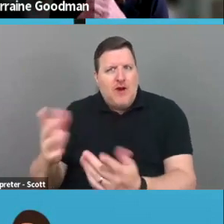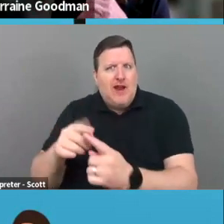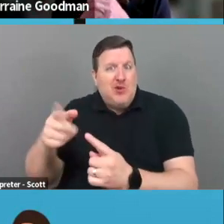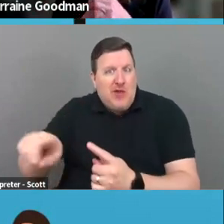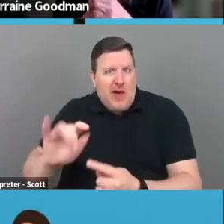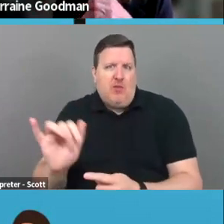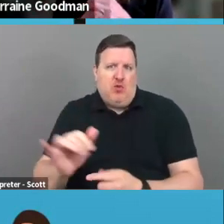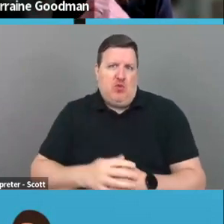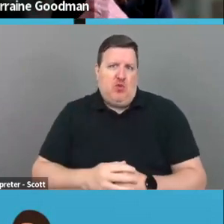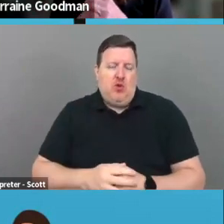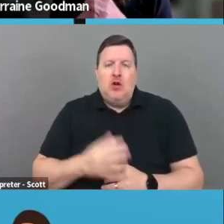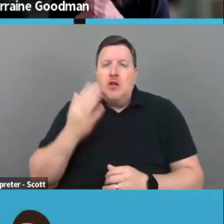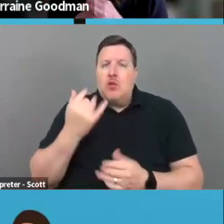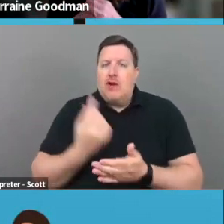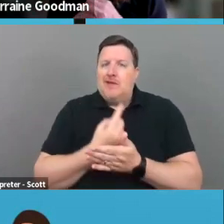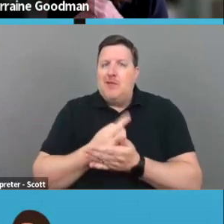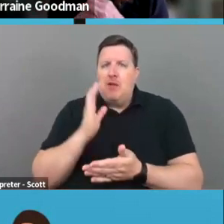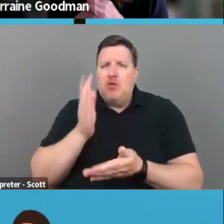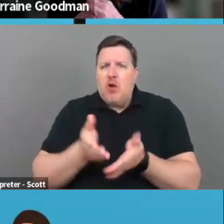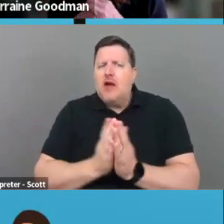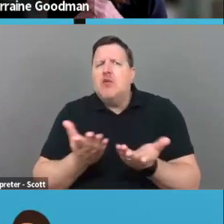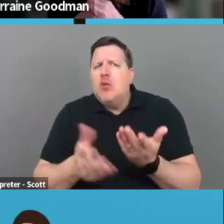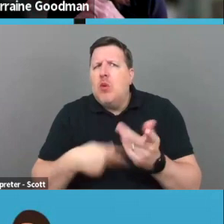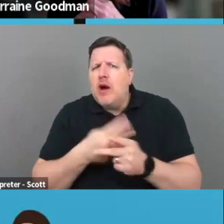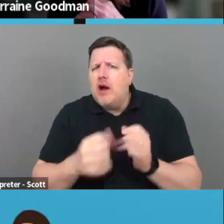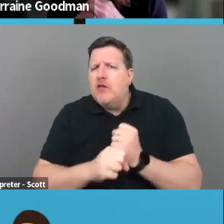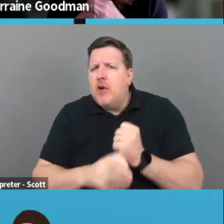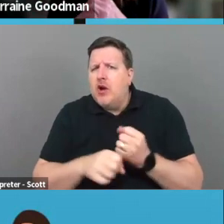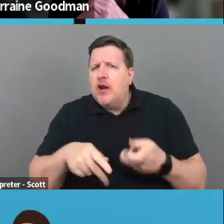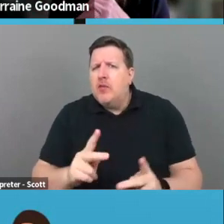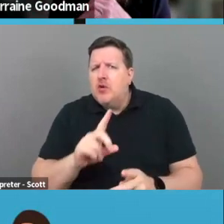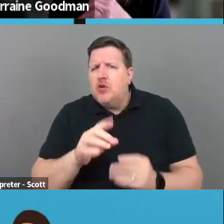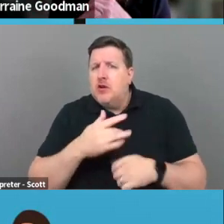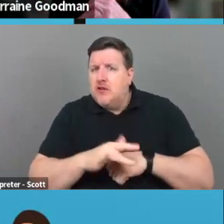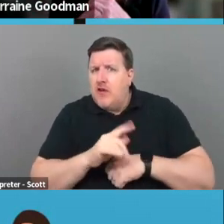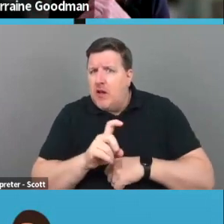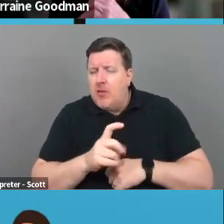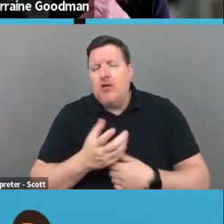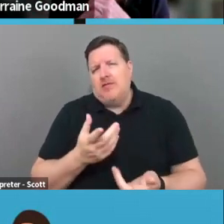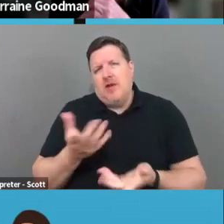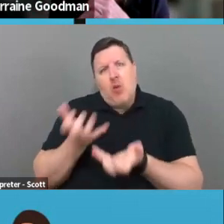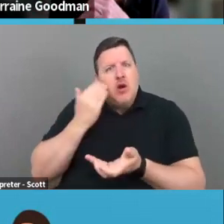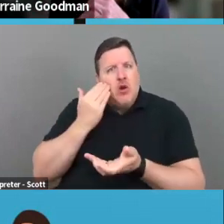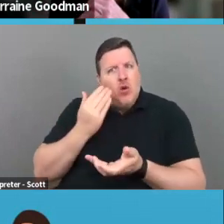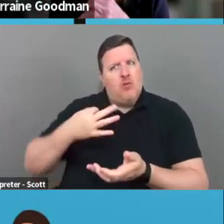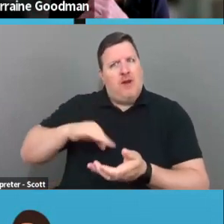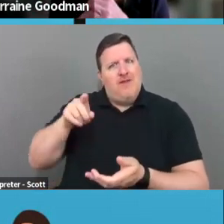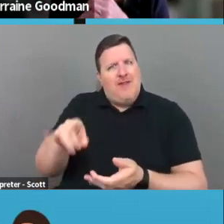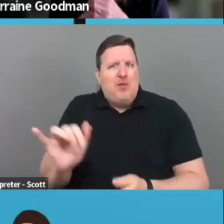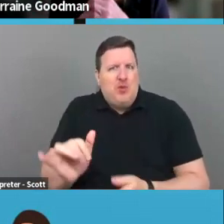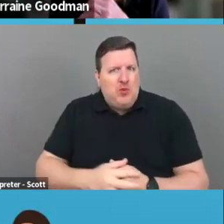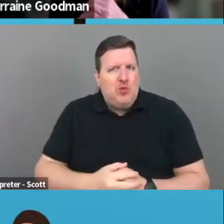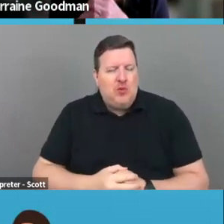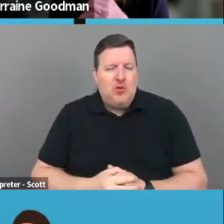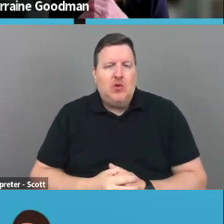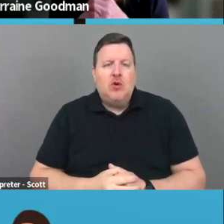sometimes they'll ask, you know, what kind of marketing opportunities are available. The other thing, though, I'm going to